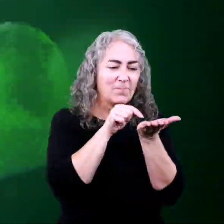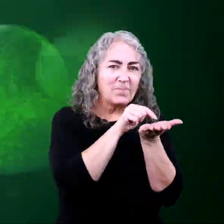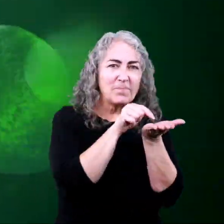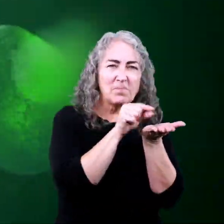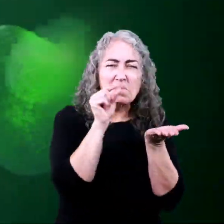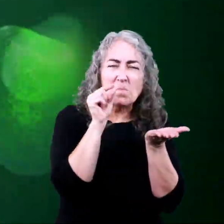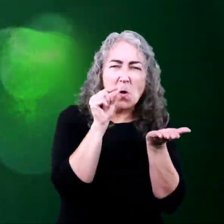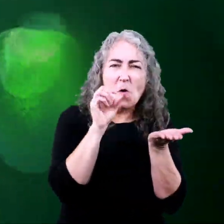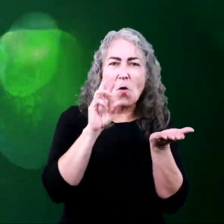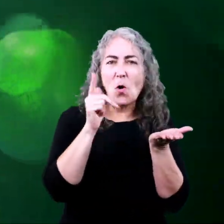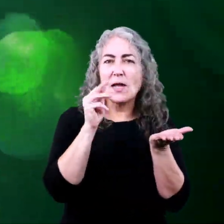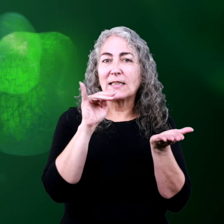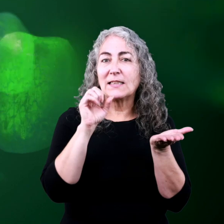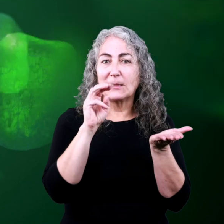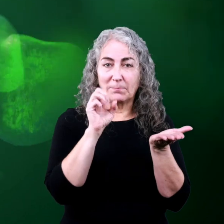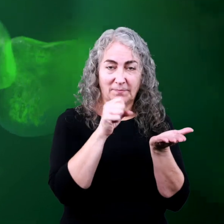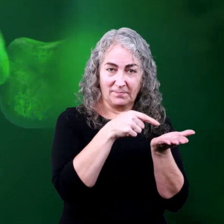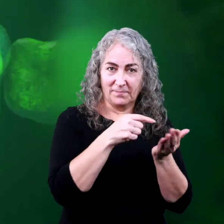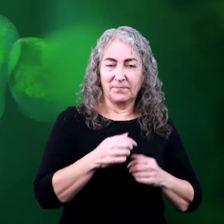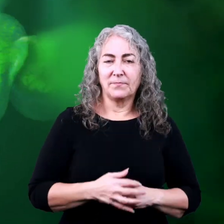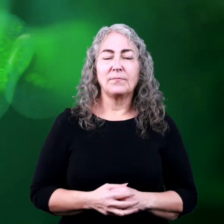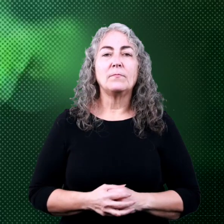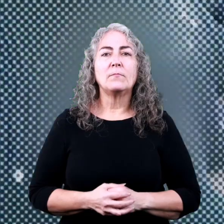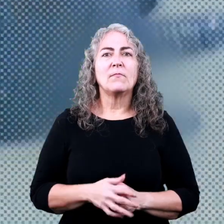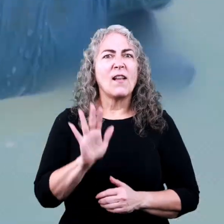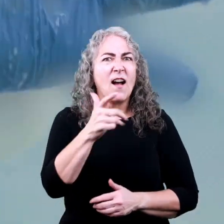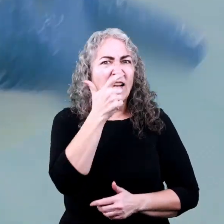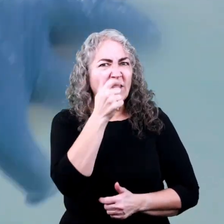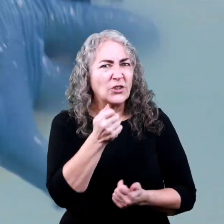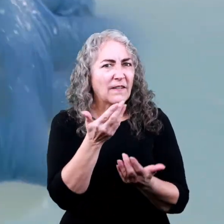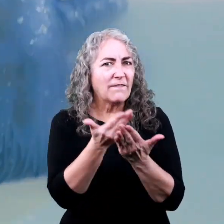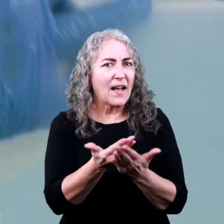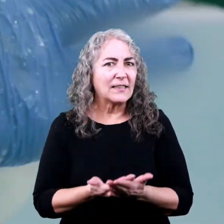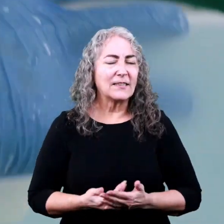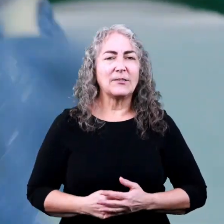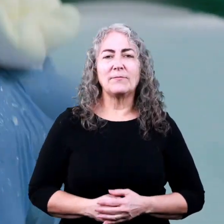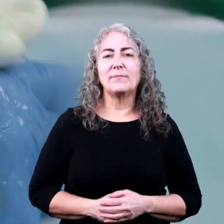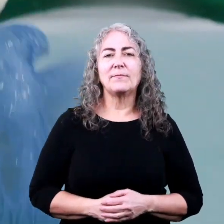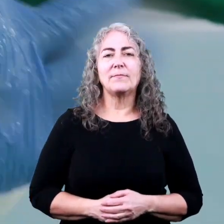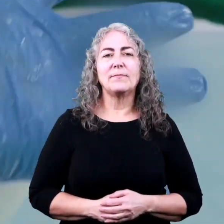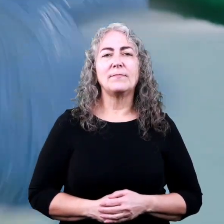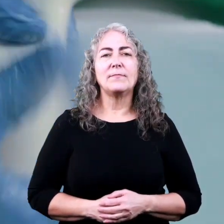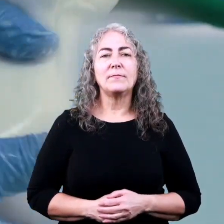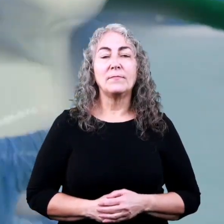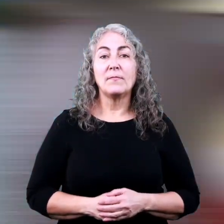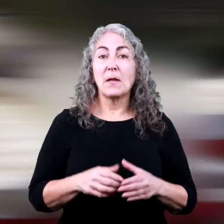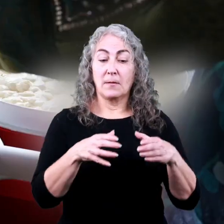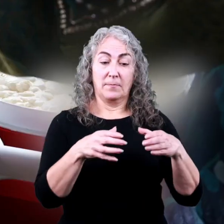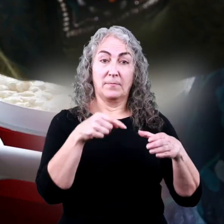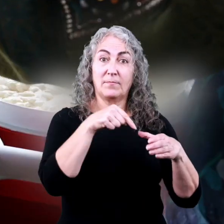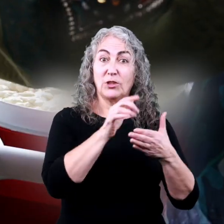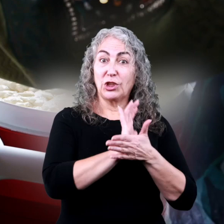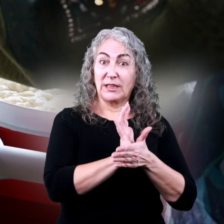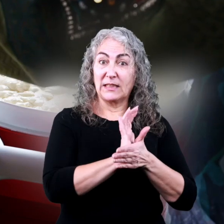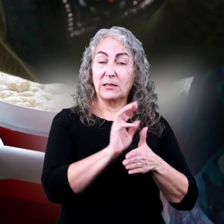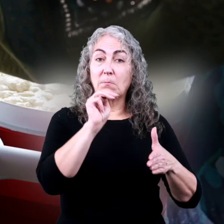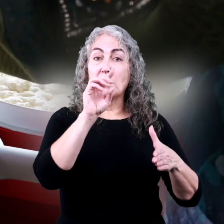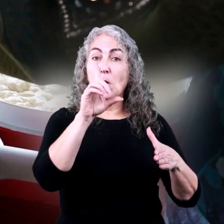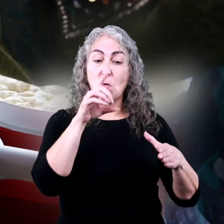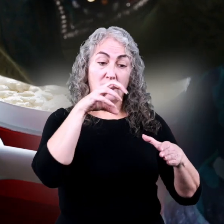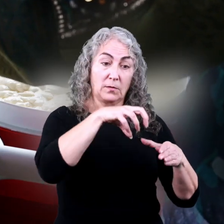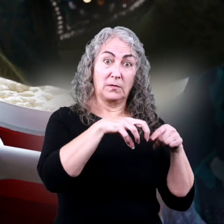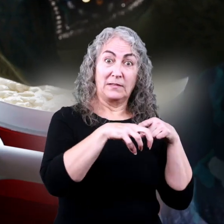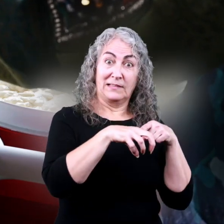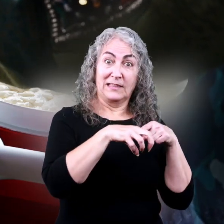so do tiny organisms here is an interesting fact mold on cheese